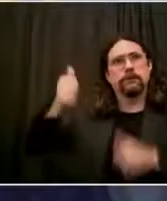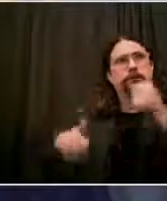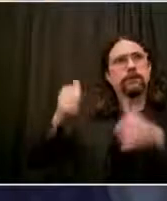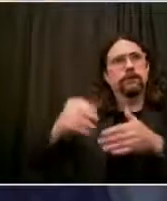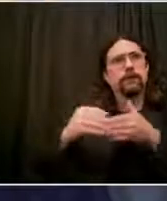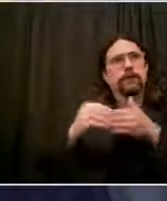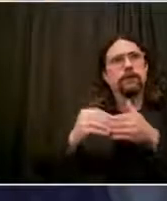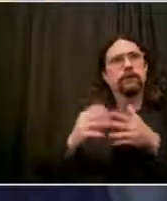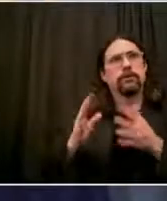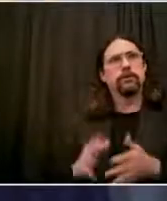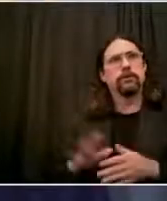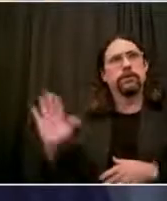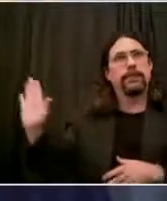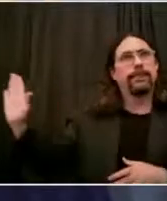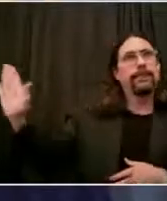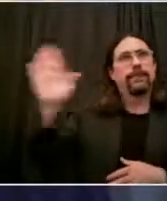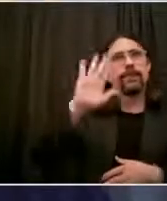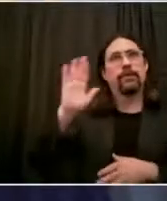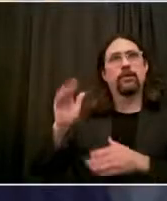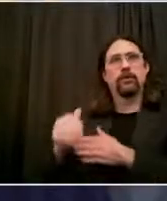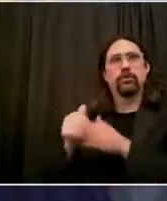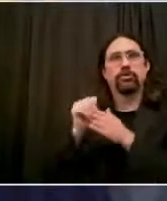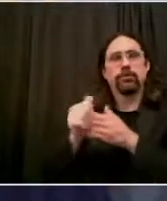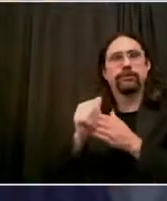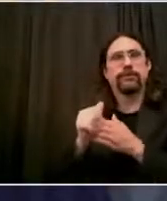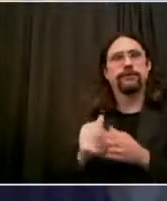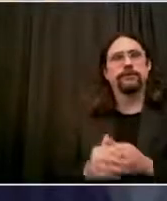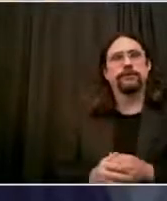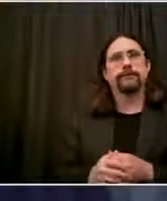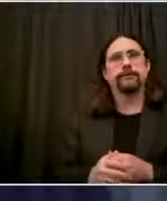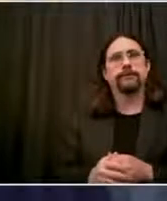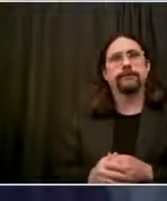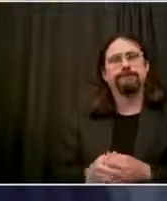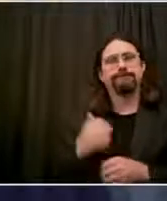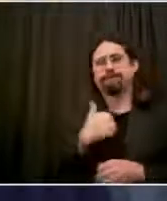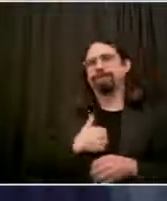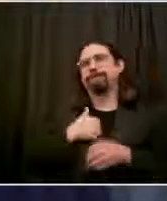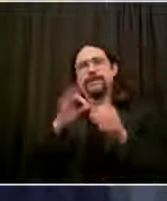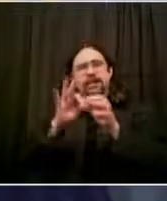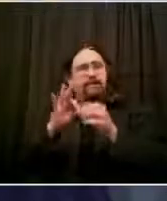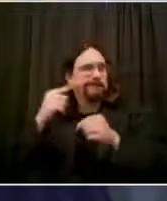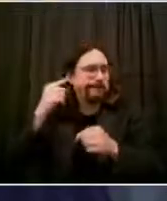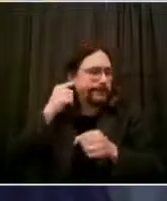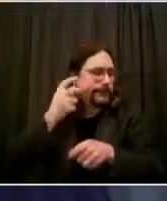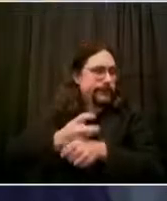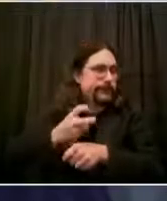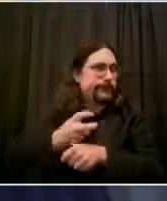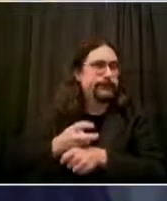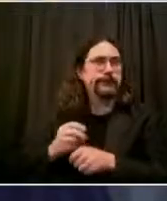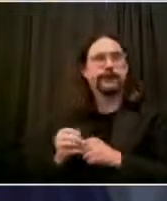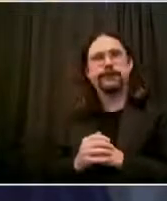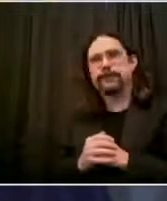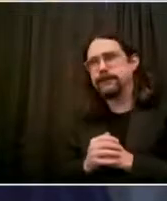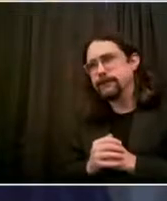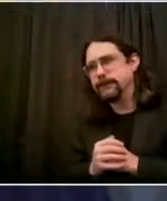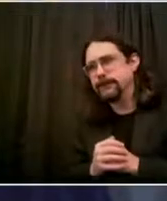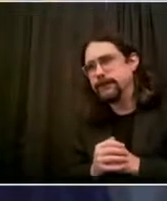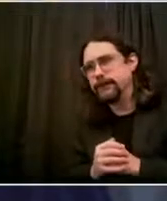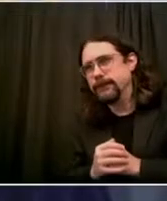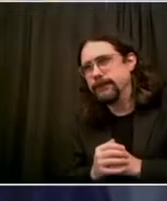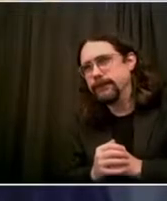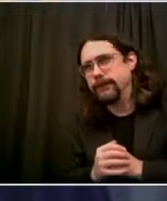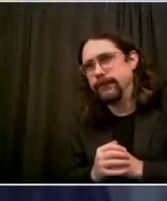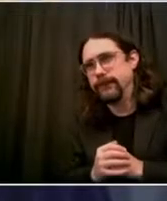Baptist in Harlem. We've had tremendous leadership from Coral, led by Cardinal Dolan and so many